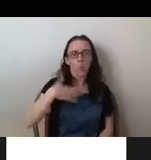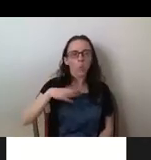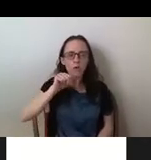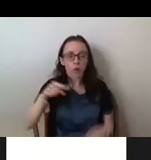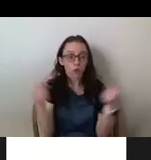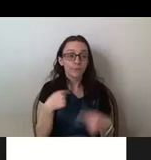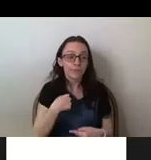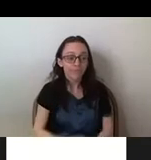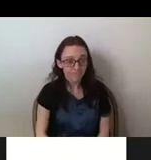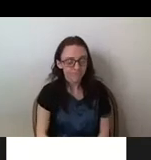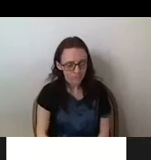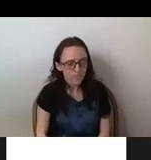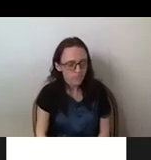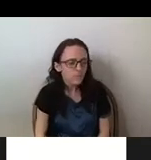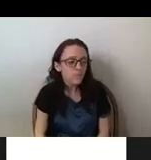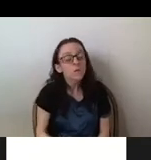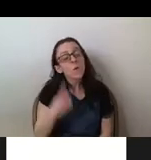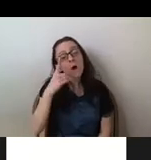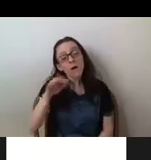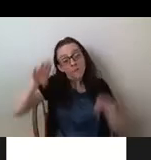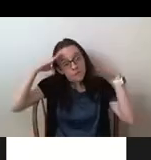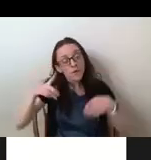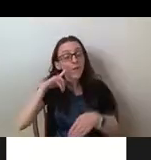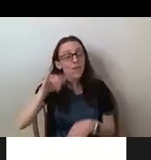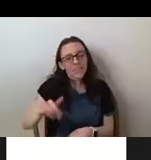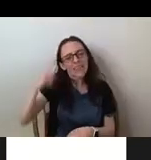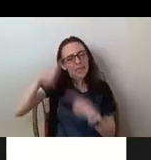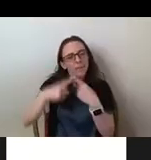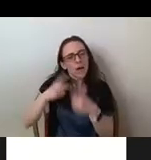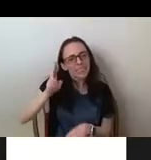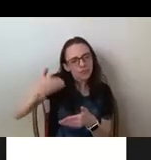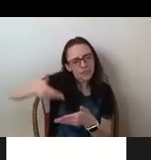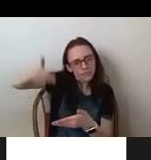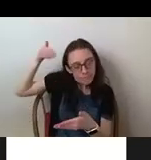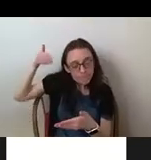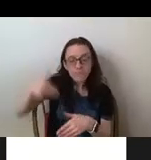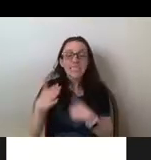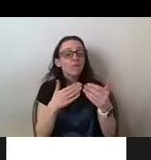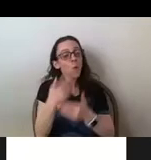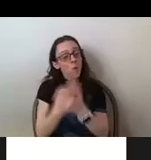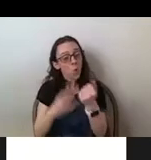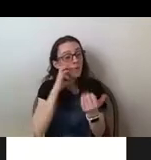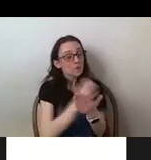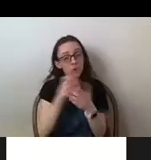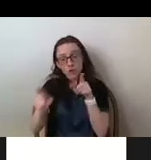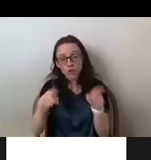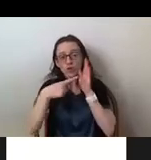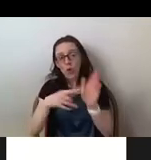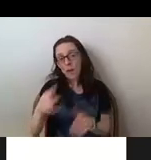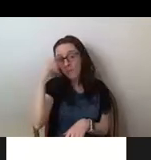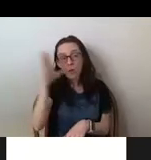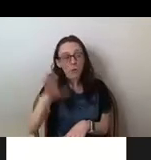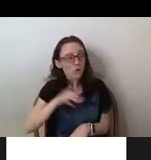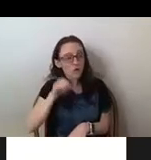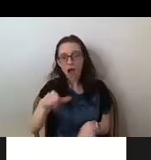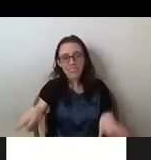One of the main focus points of this exhibition is the historical component. even though both images still carry the idea of Black women not belonging to the state, and